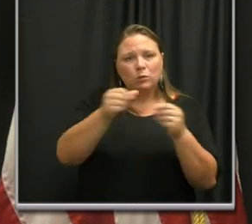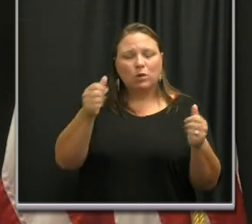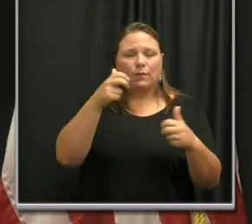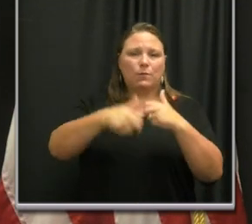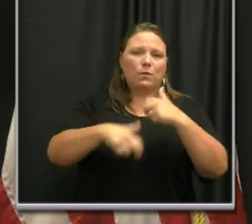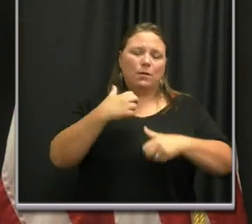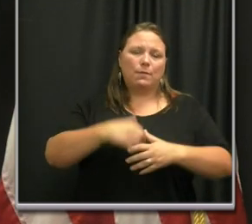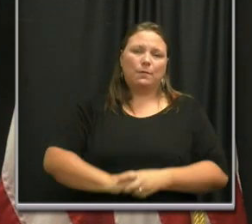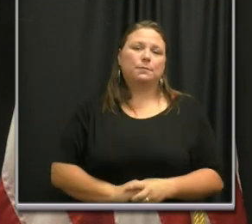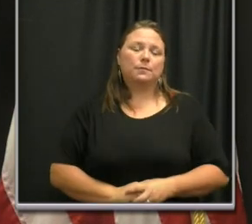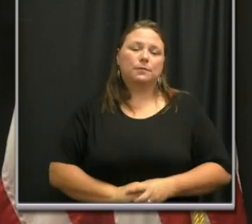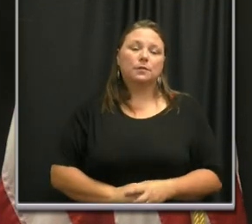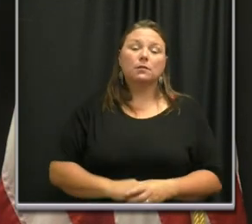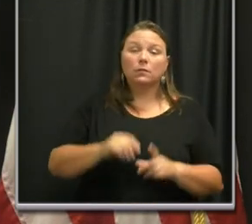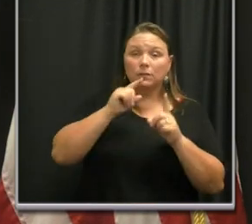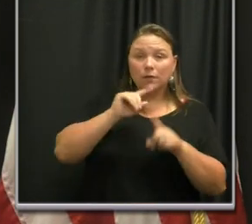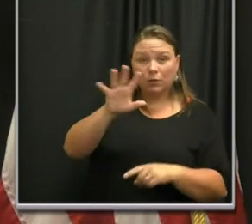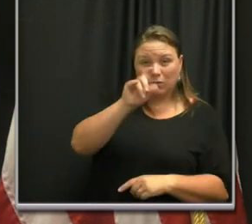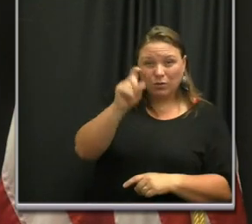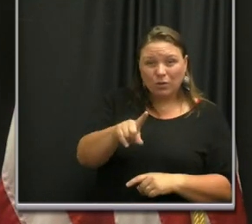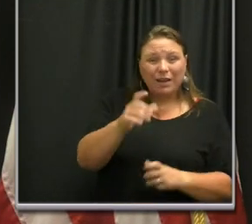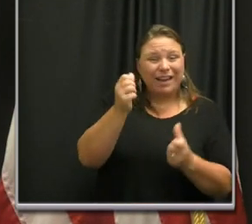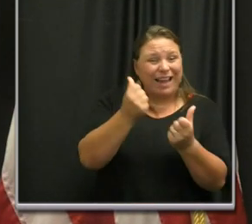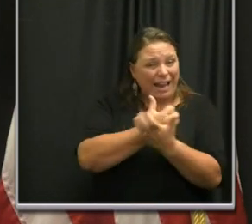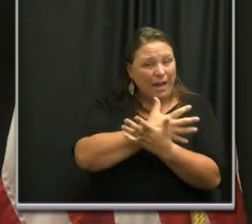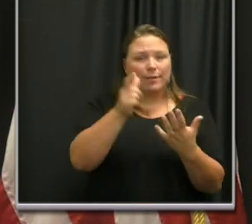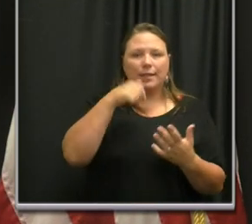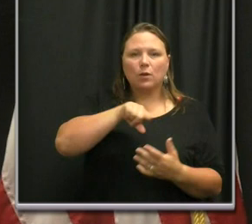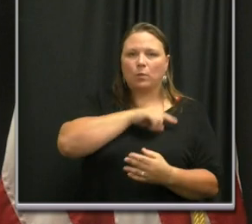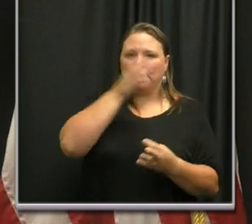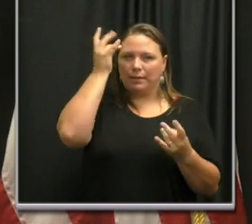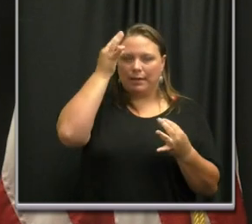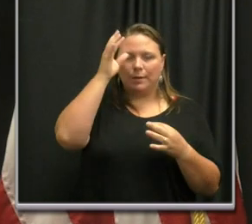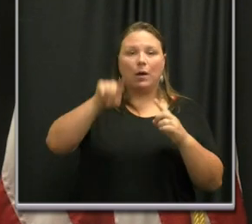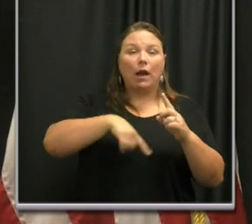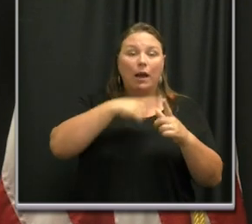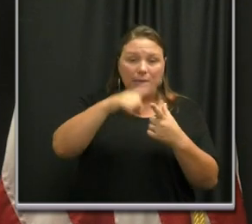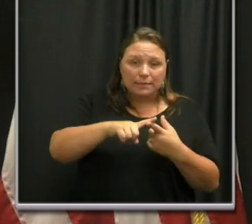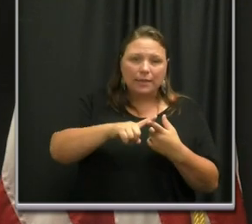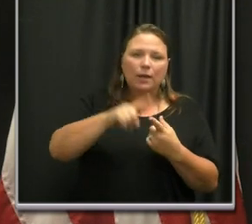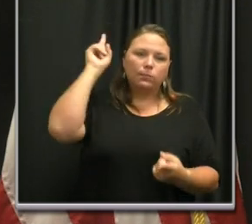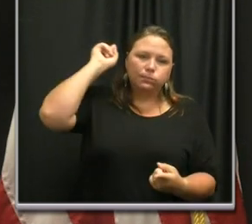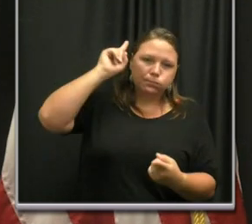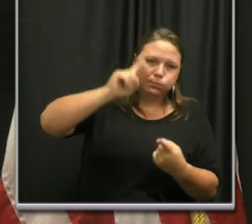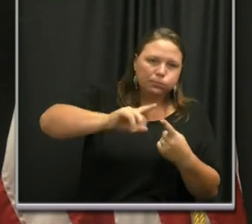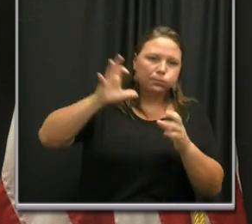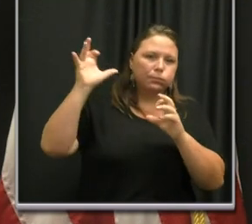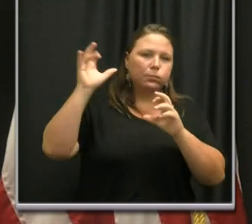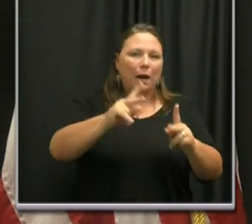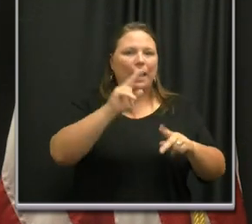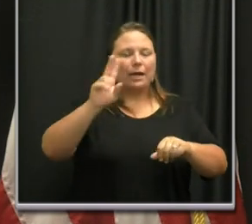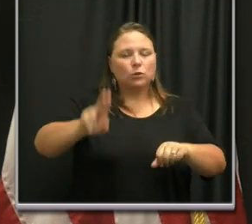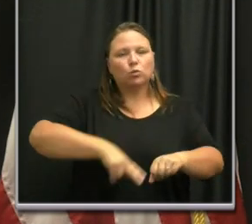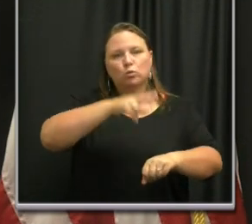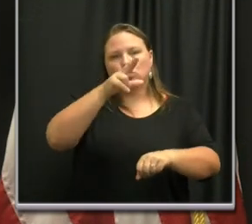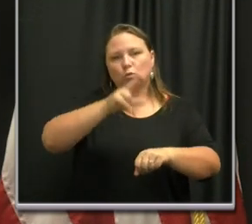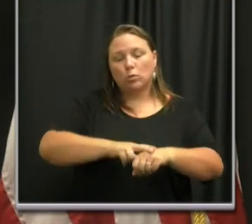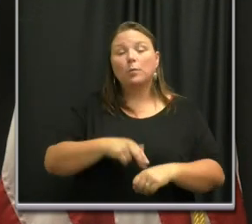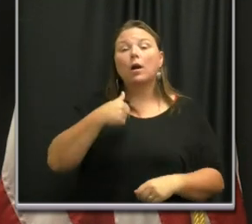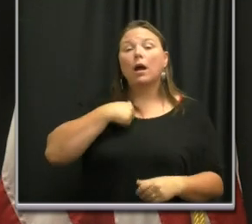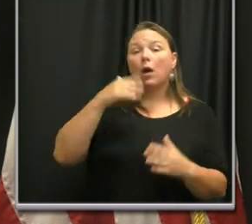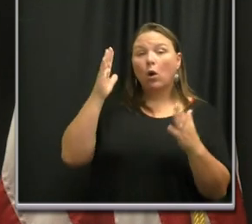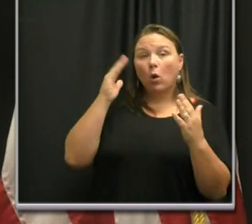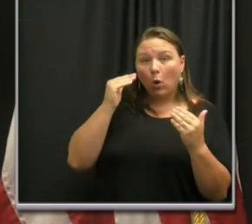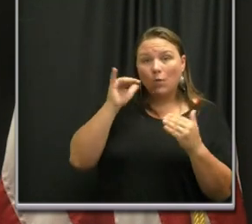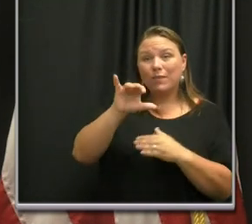problems. So the answer to your question is everything has to be on the table until we get us back to normal. I am